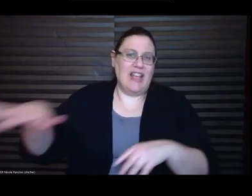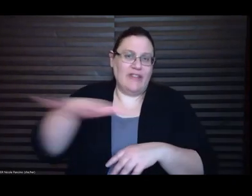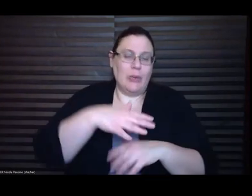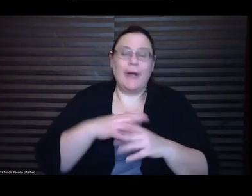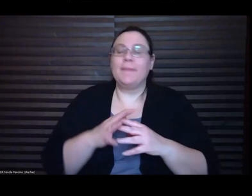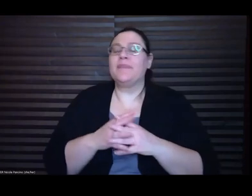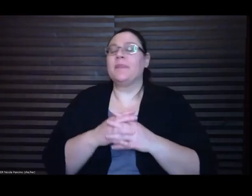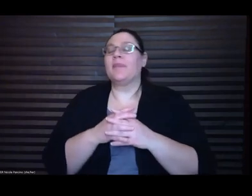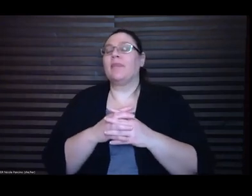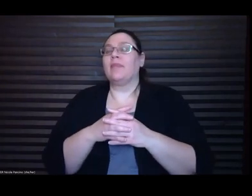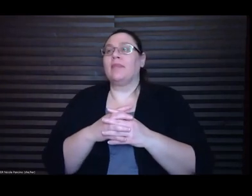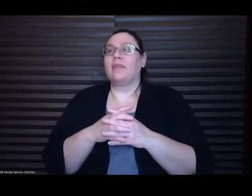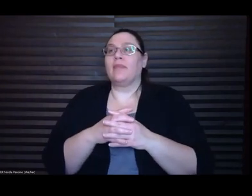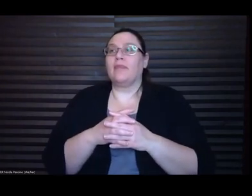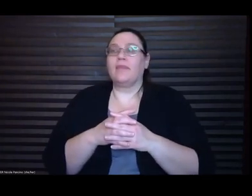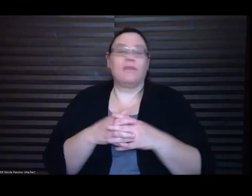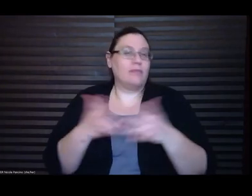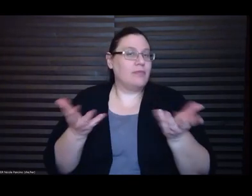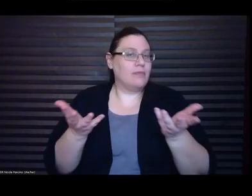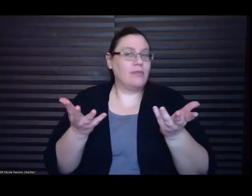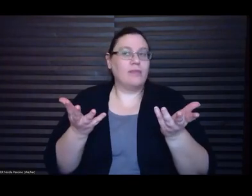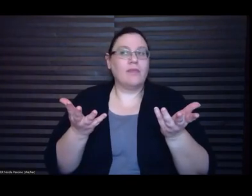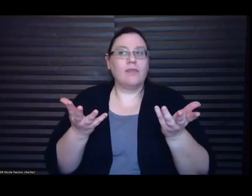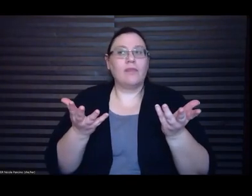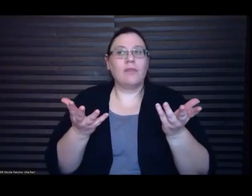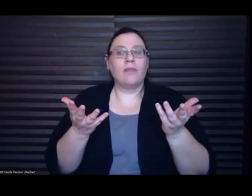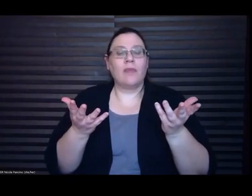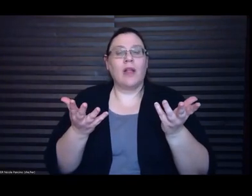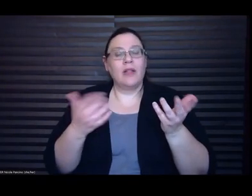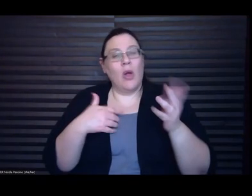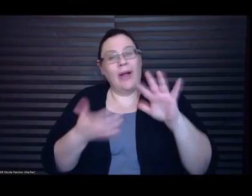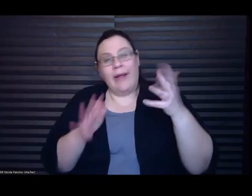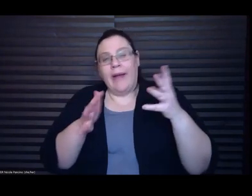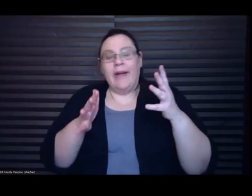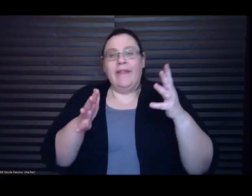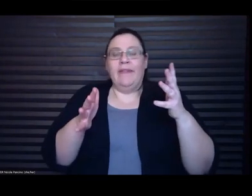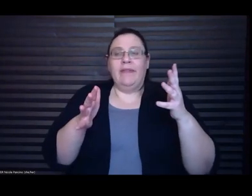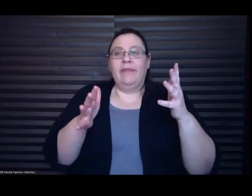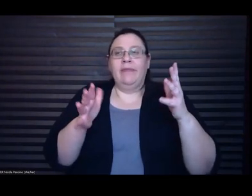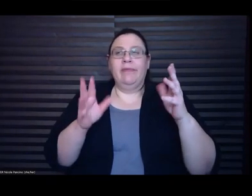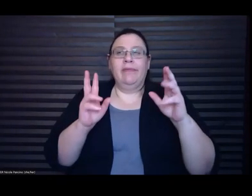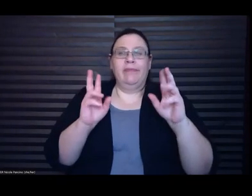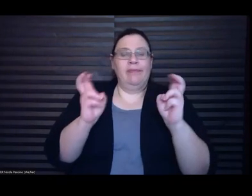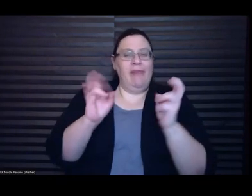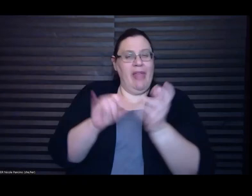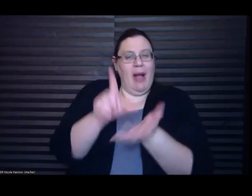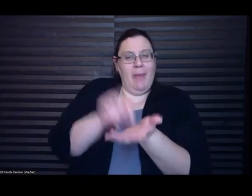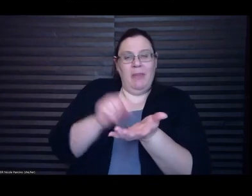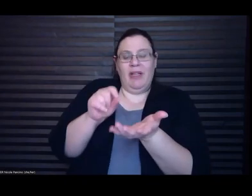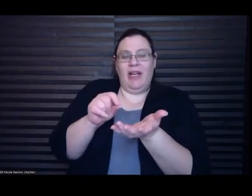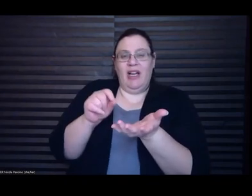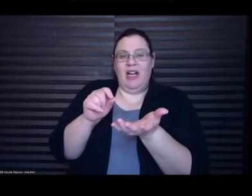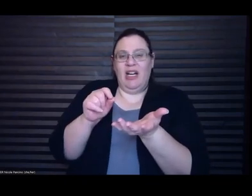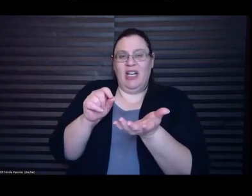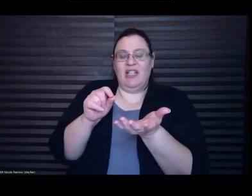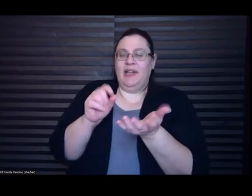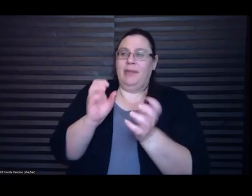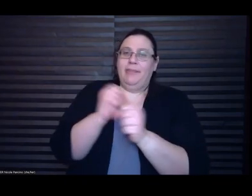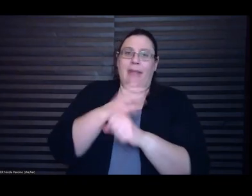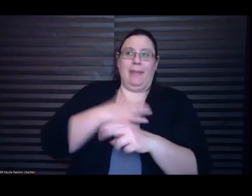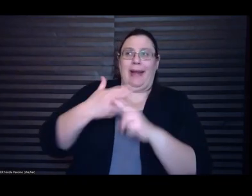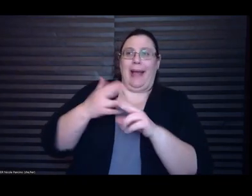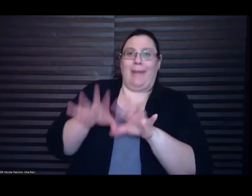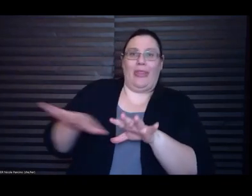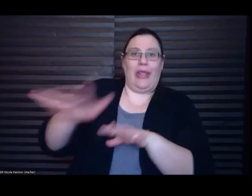sort of like became there's like this publication that kind of like kind of put me out there a little bit and that was like many years after that was like three or four years after grad